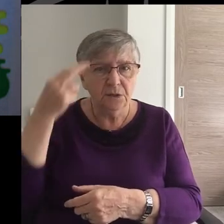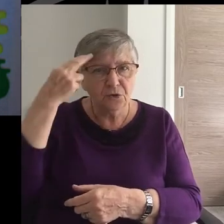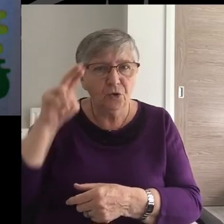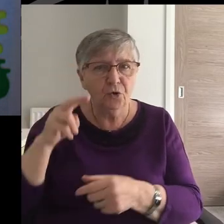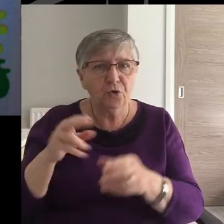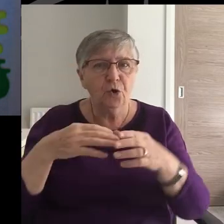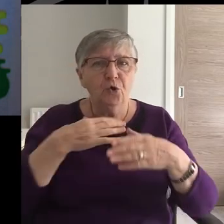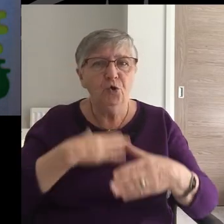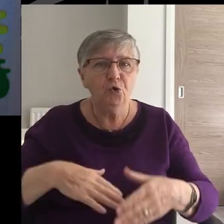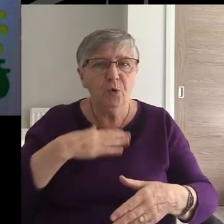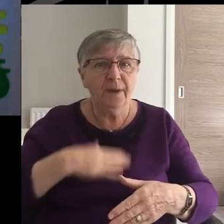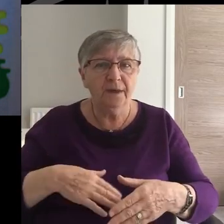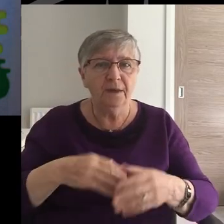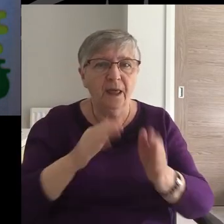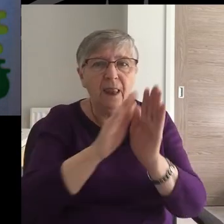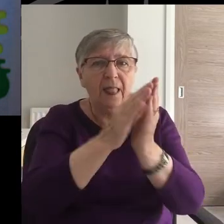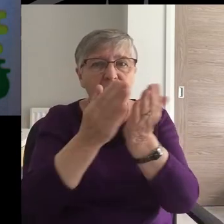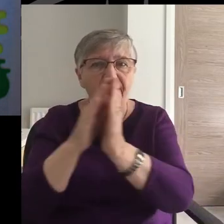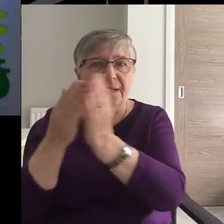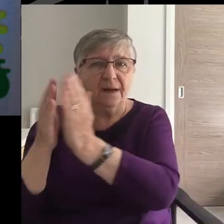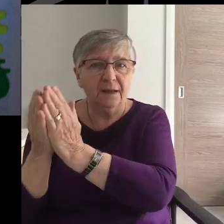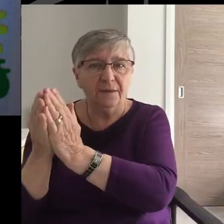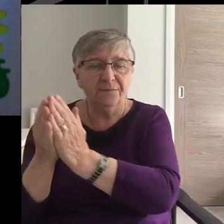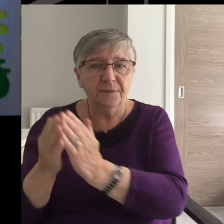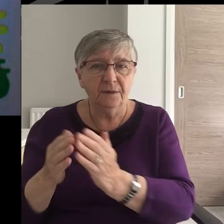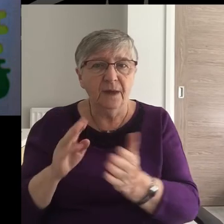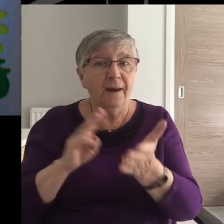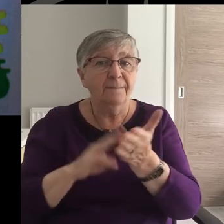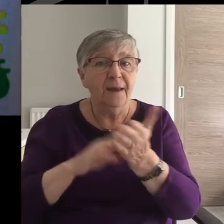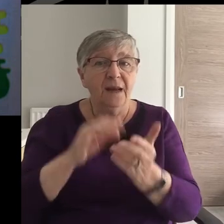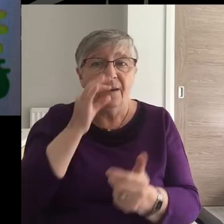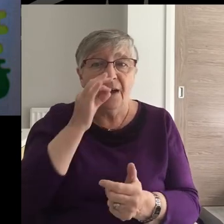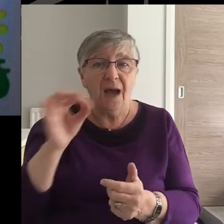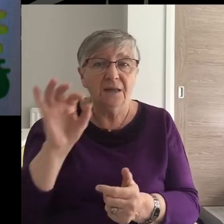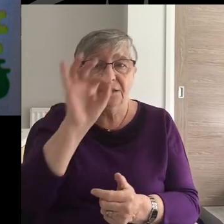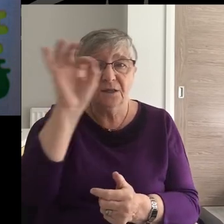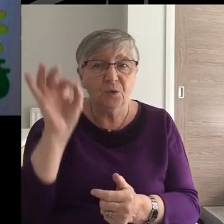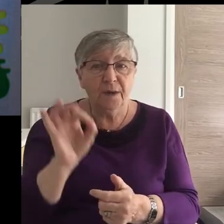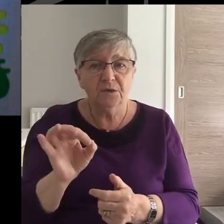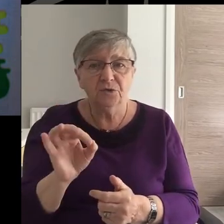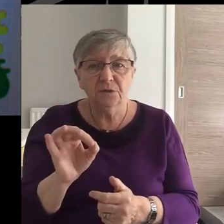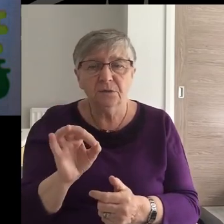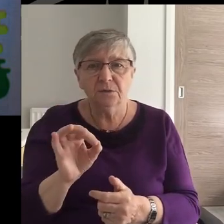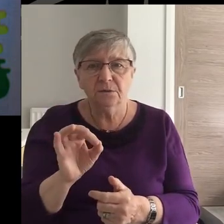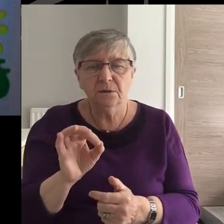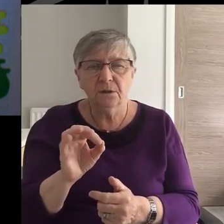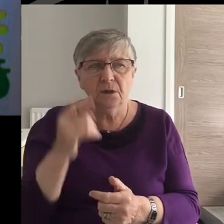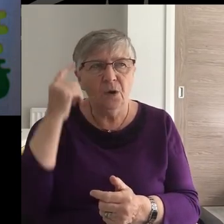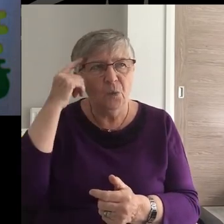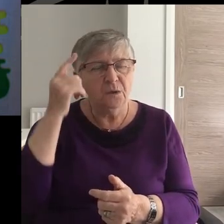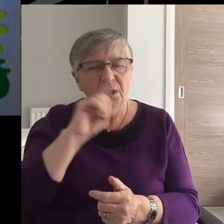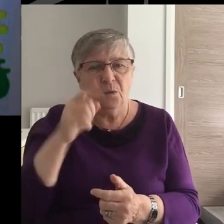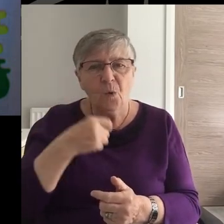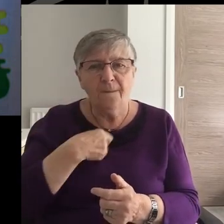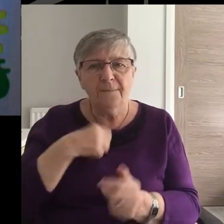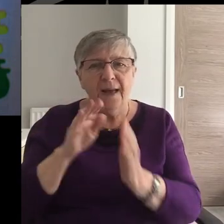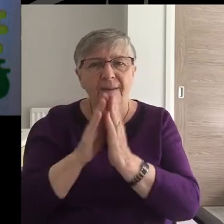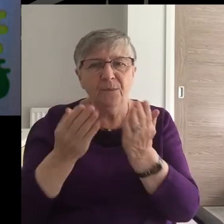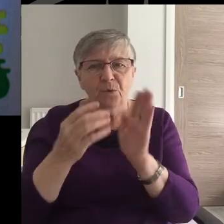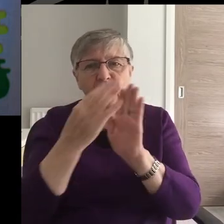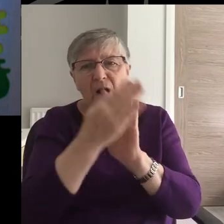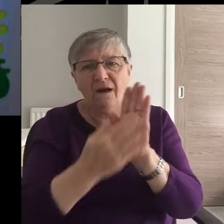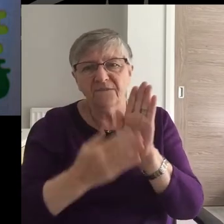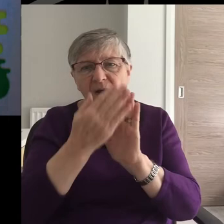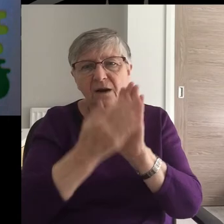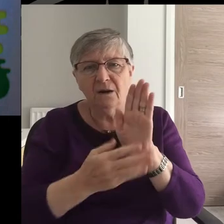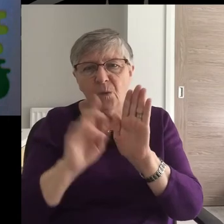the Human Library. And Miriam posed the question, I wonder what my cover would say.